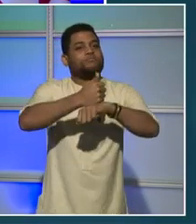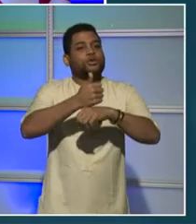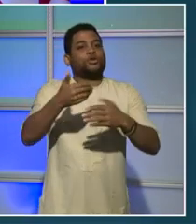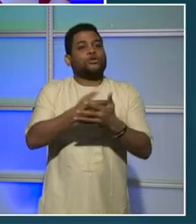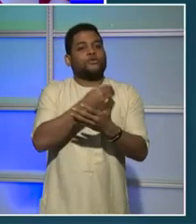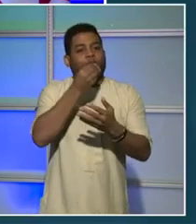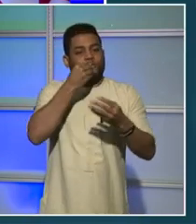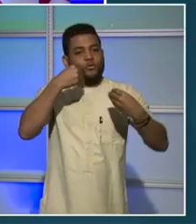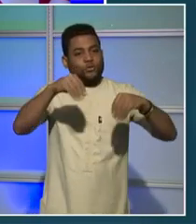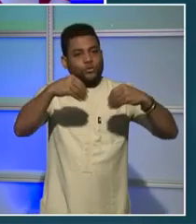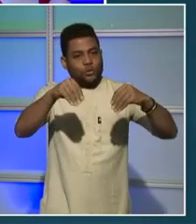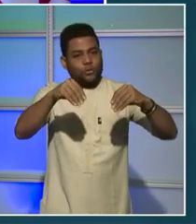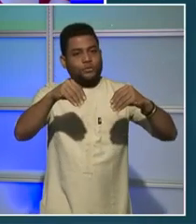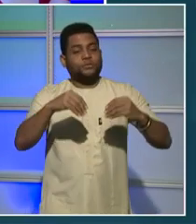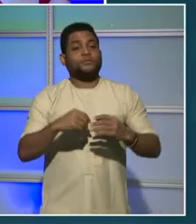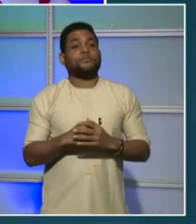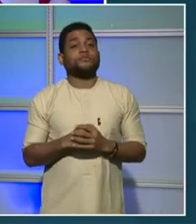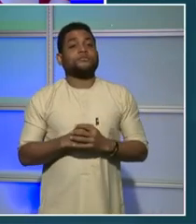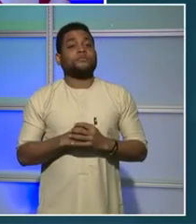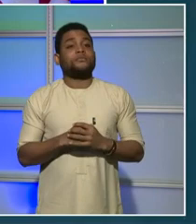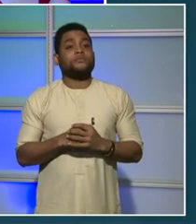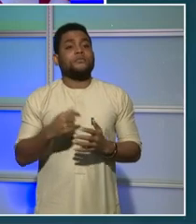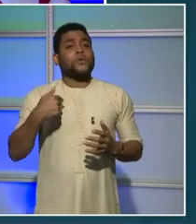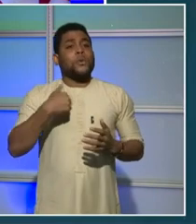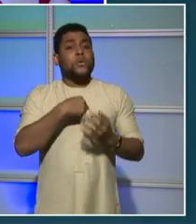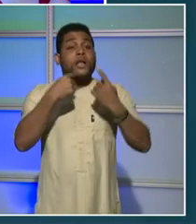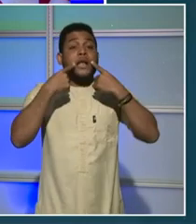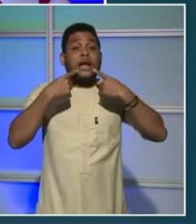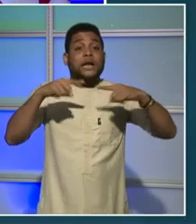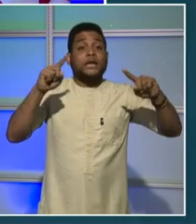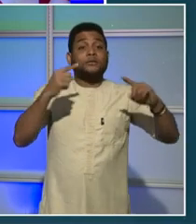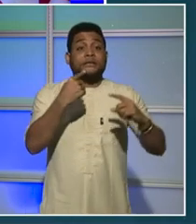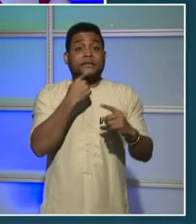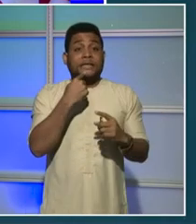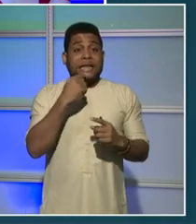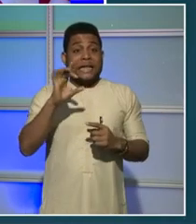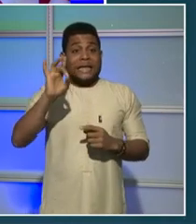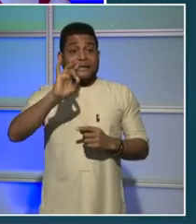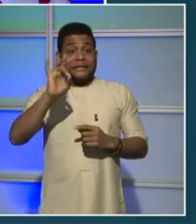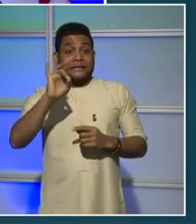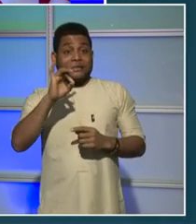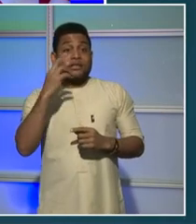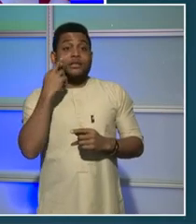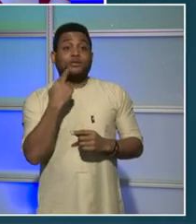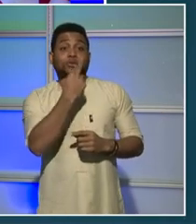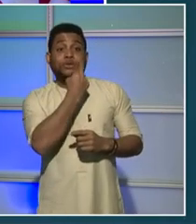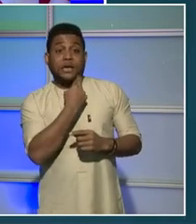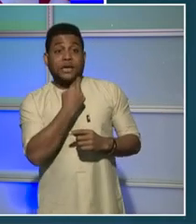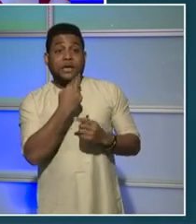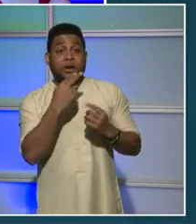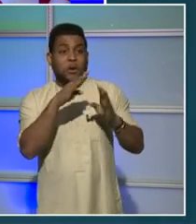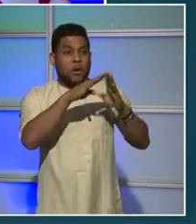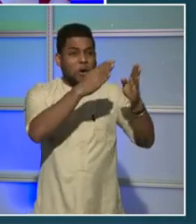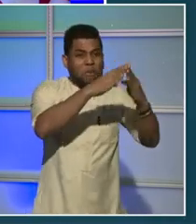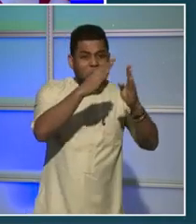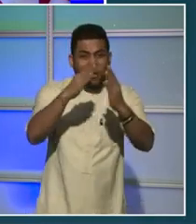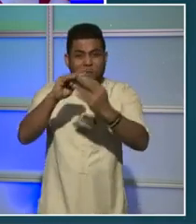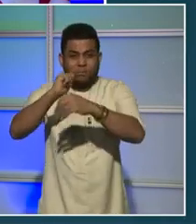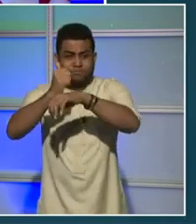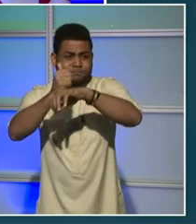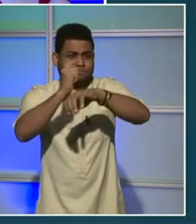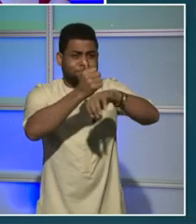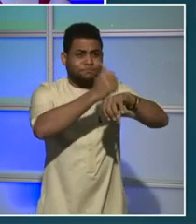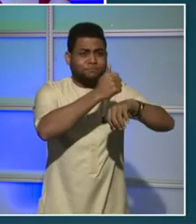and announced that eight restaurants will open or expand in Ward 7 and 8. We also opened the new 801